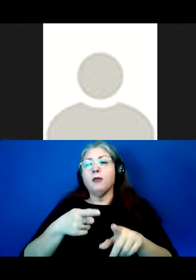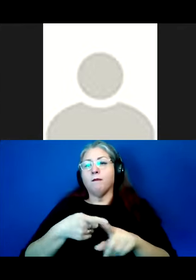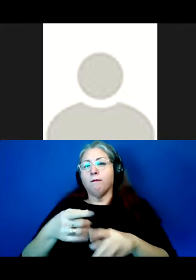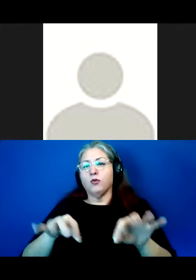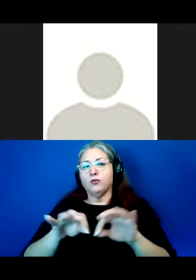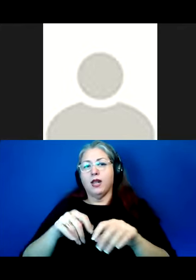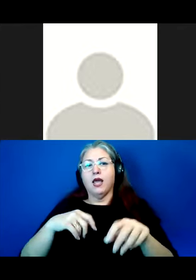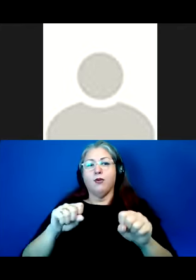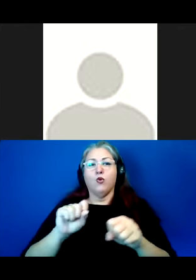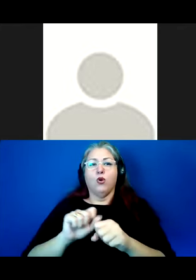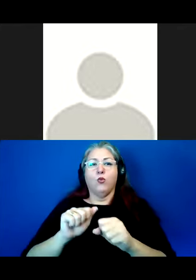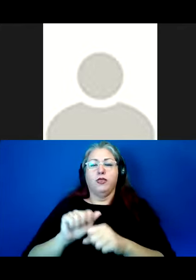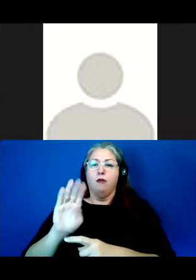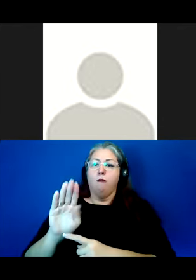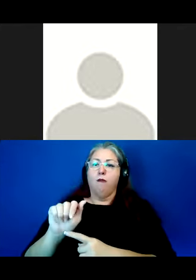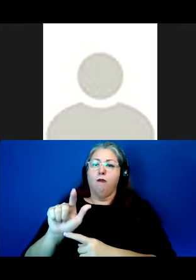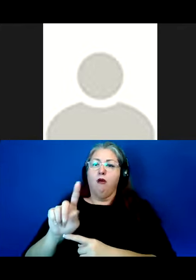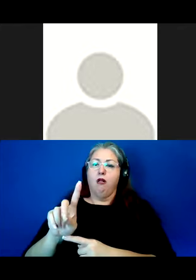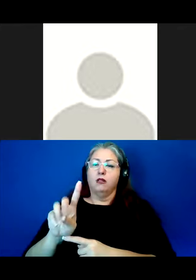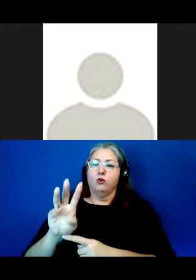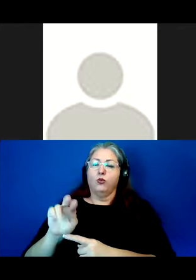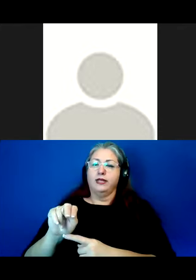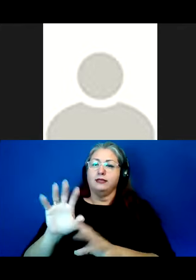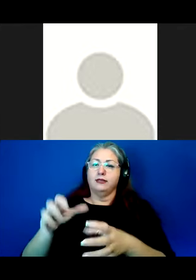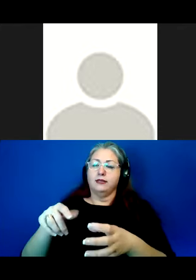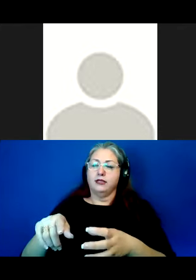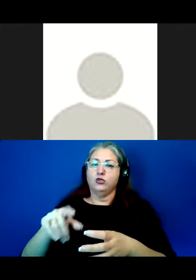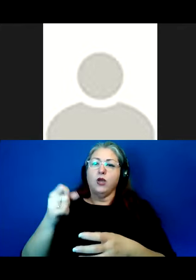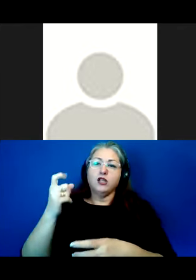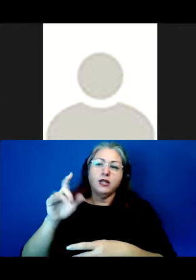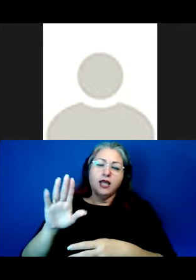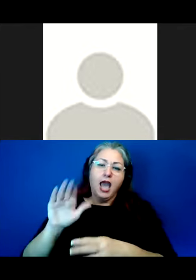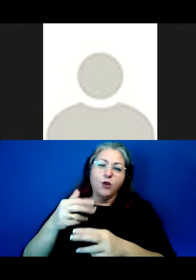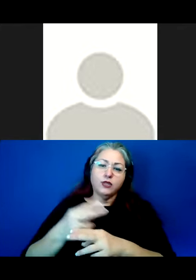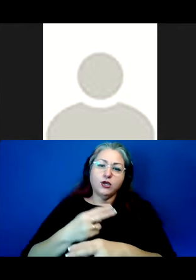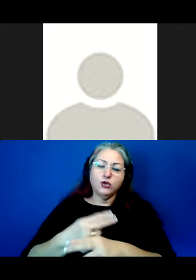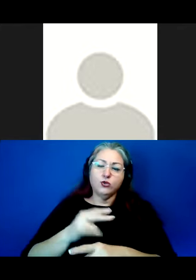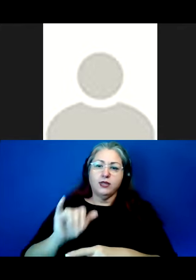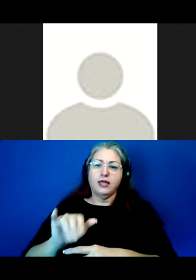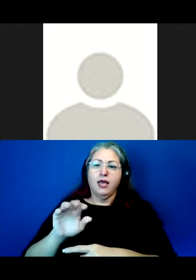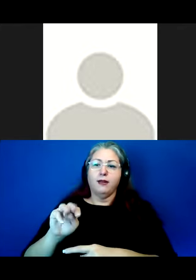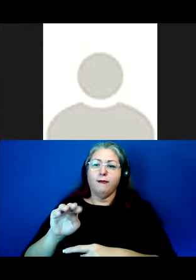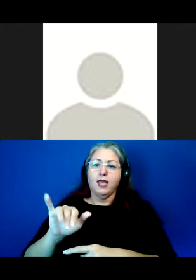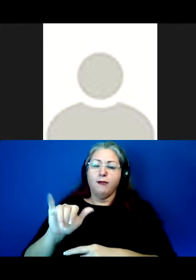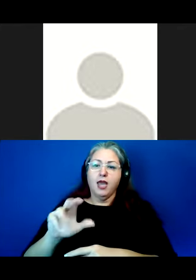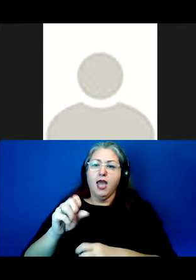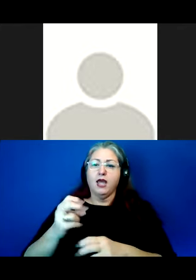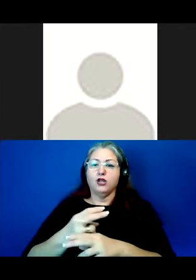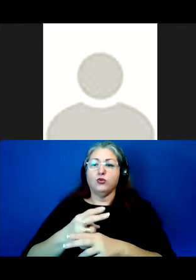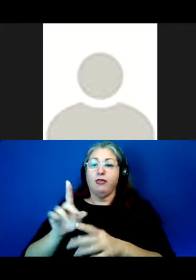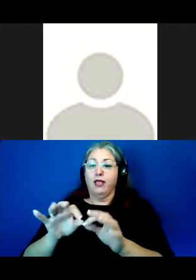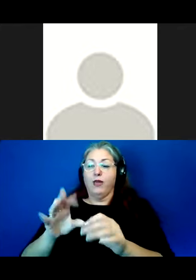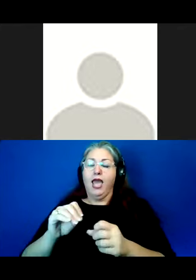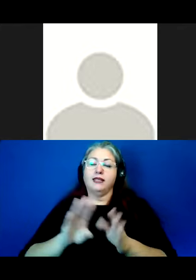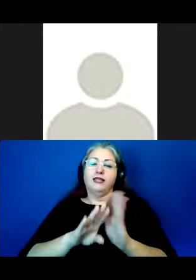was to be able to work with the Baldwins to understand their use of Nyamia to Lenge, as well as develop my own over the course